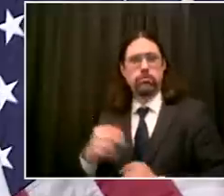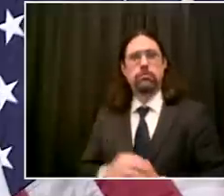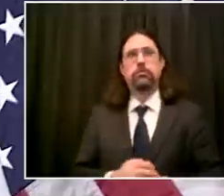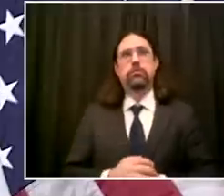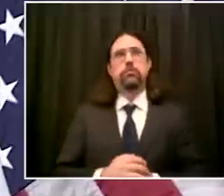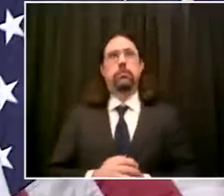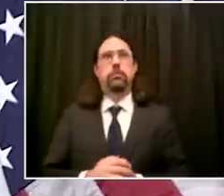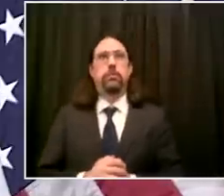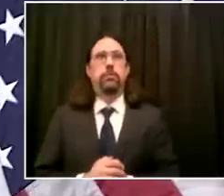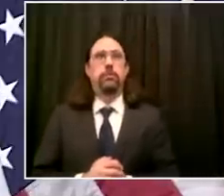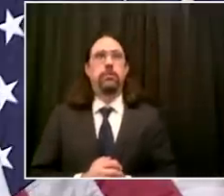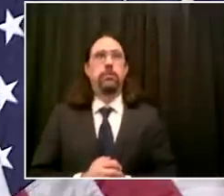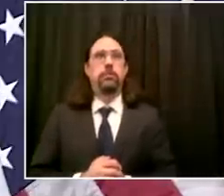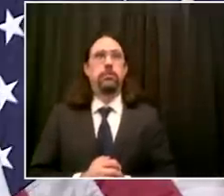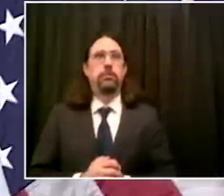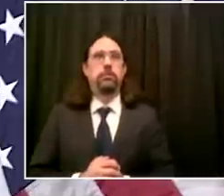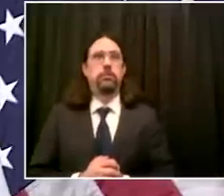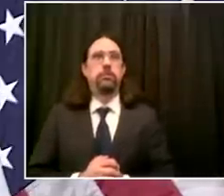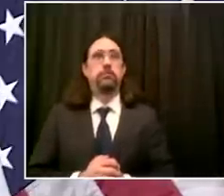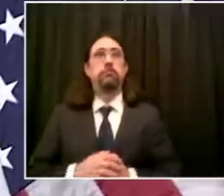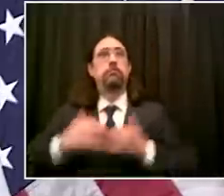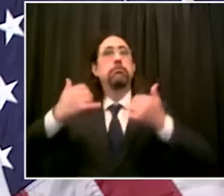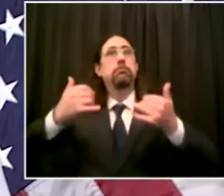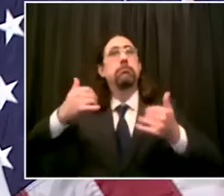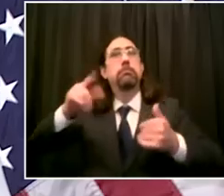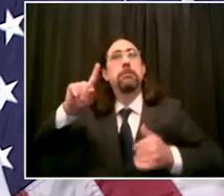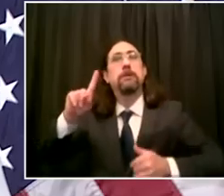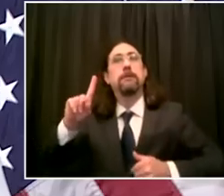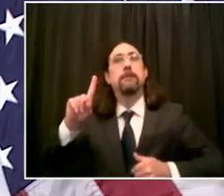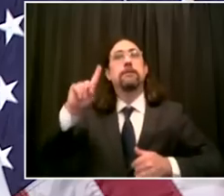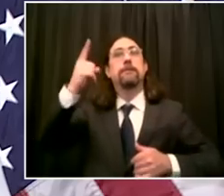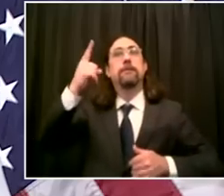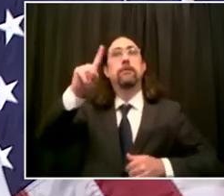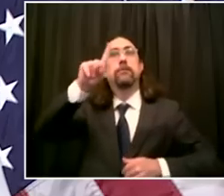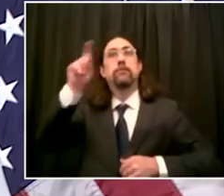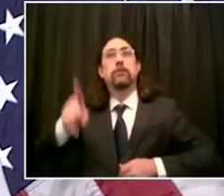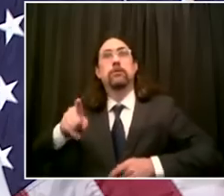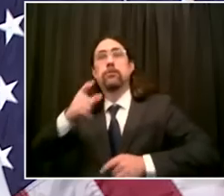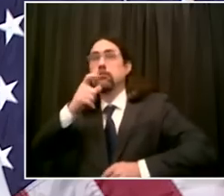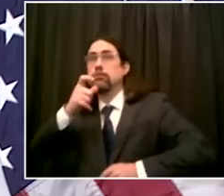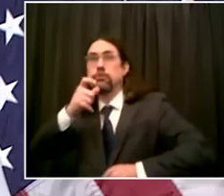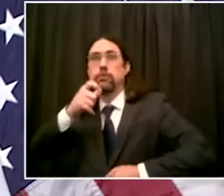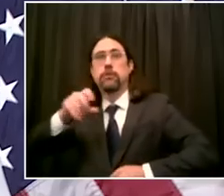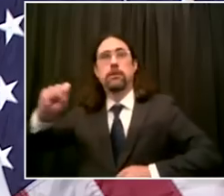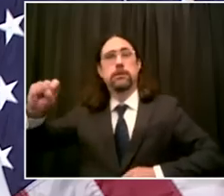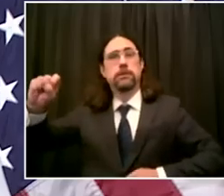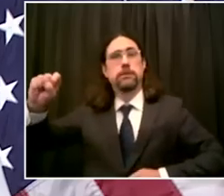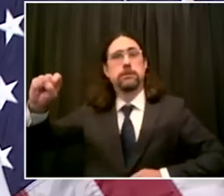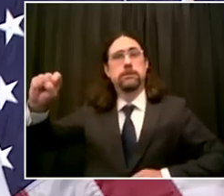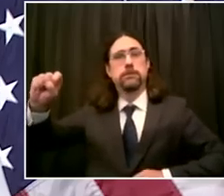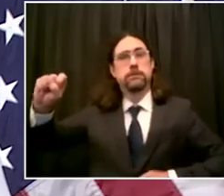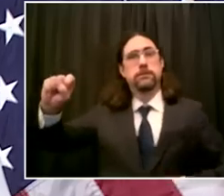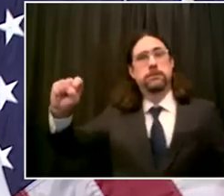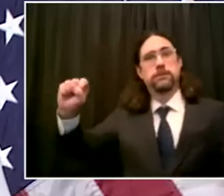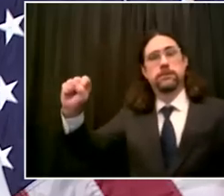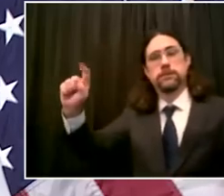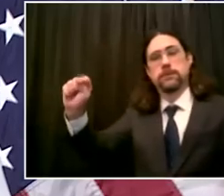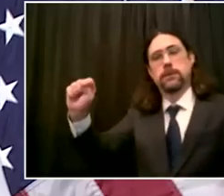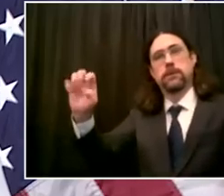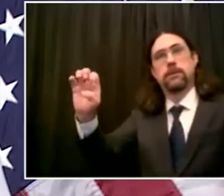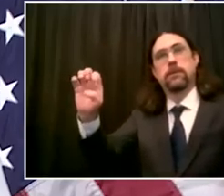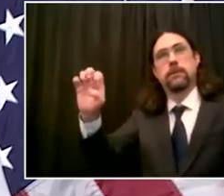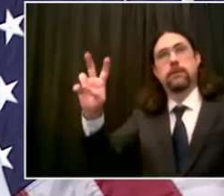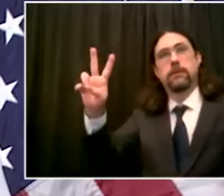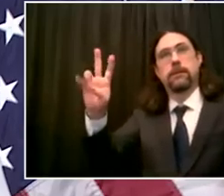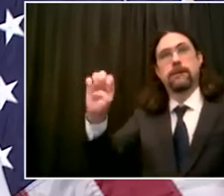um thank you steve i appreciate that i suppose you don't have much down time at all but uh even a few minutes